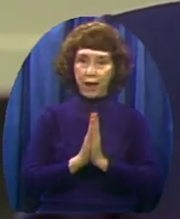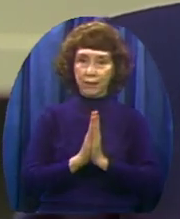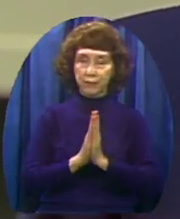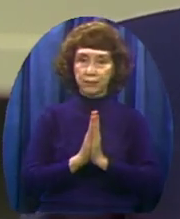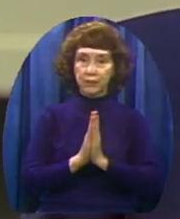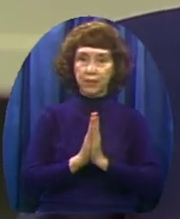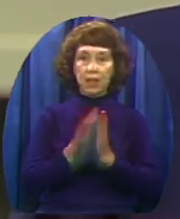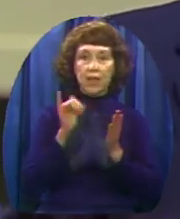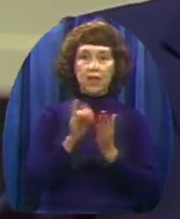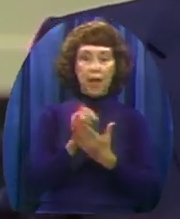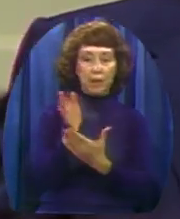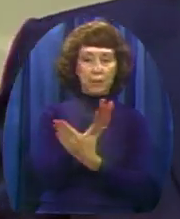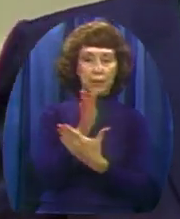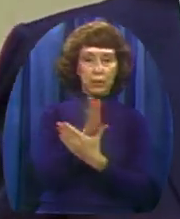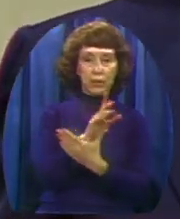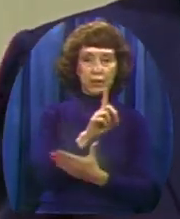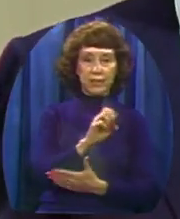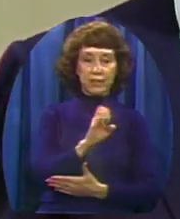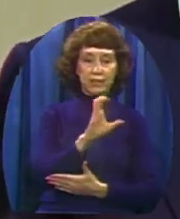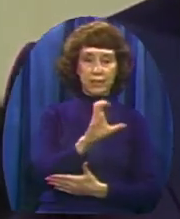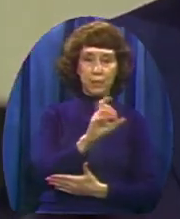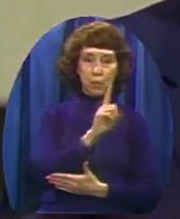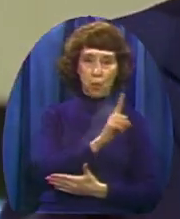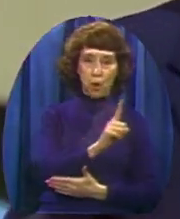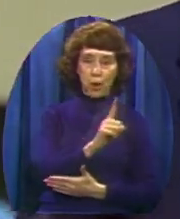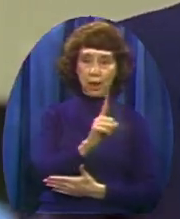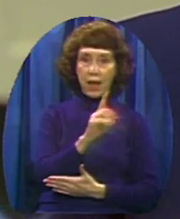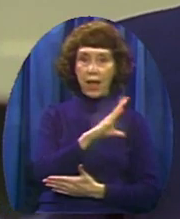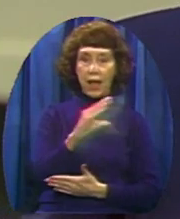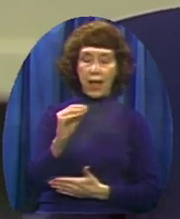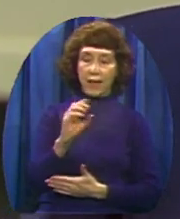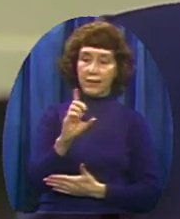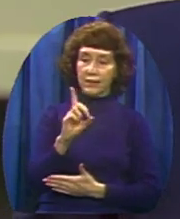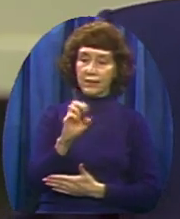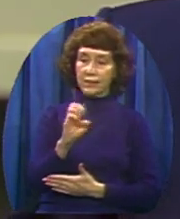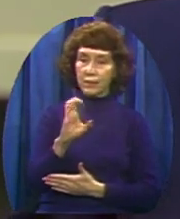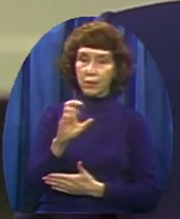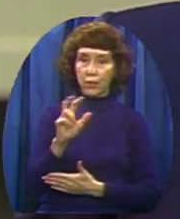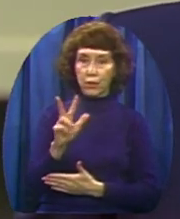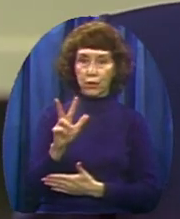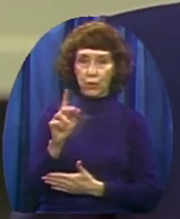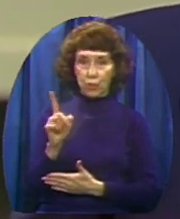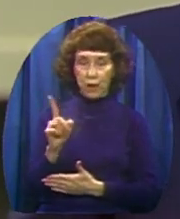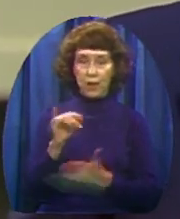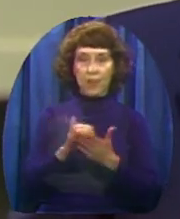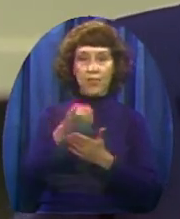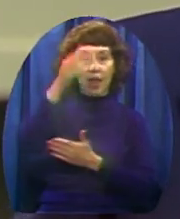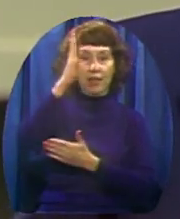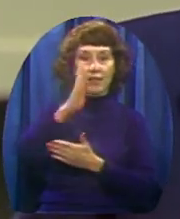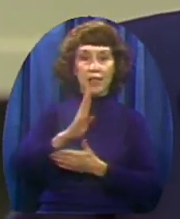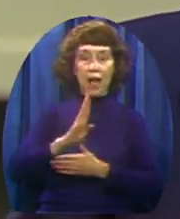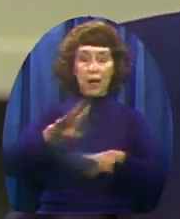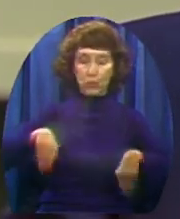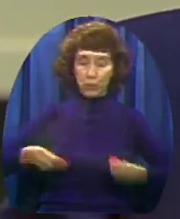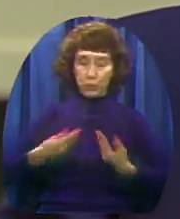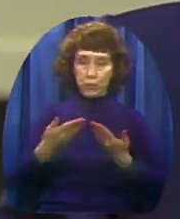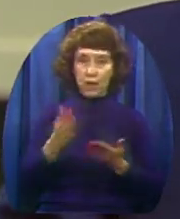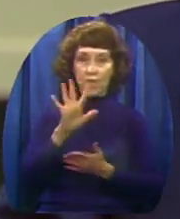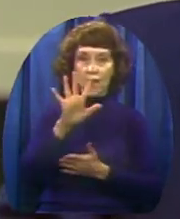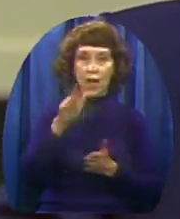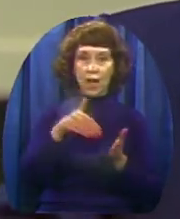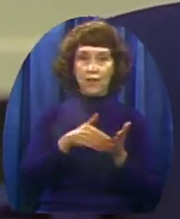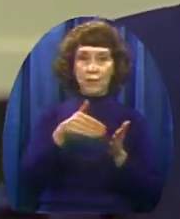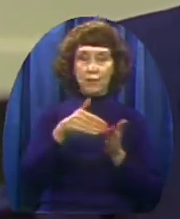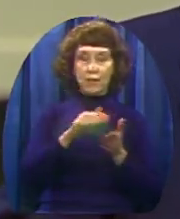That between December 1 and December 31, God will provide $5 million